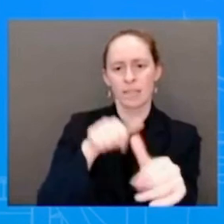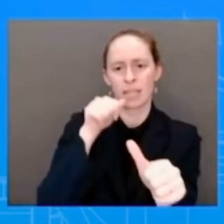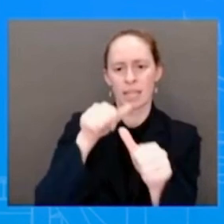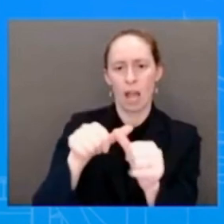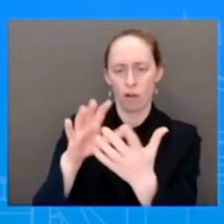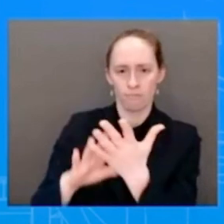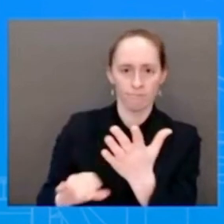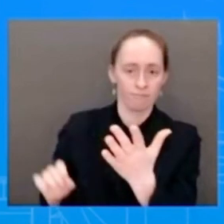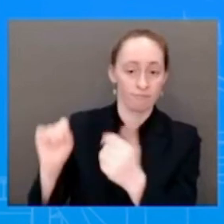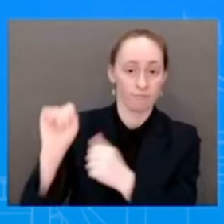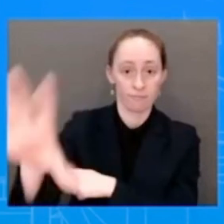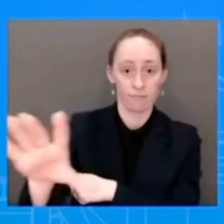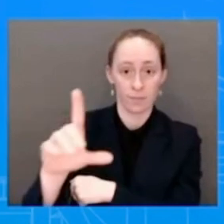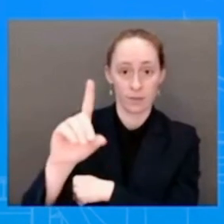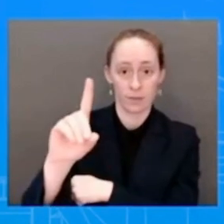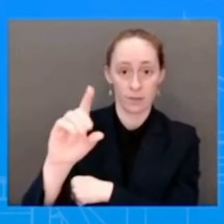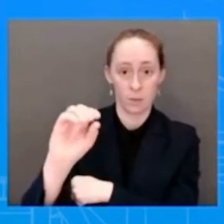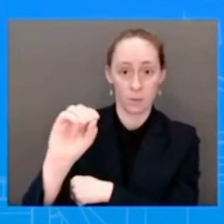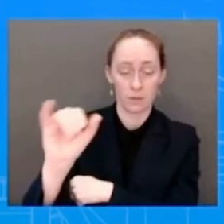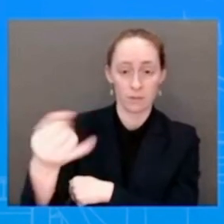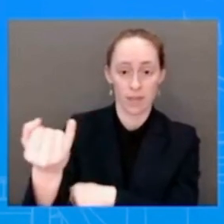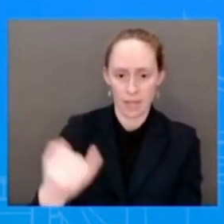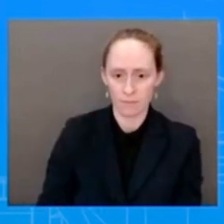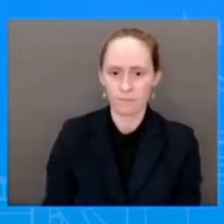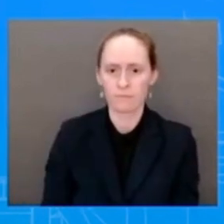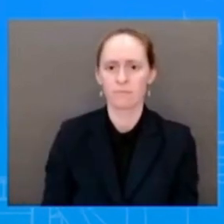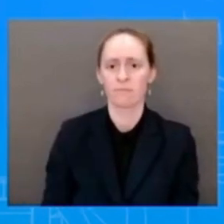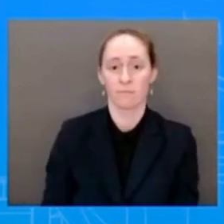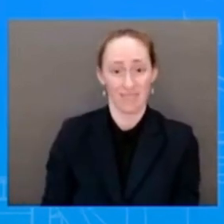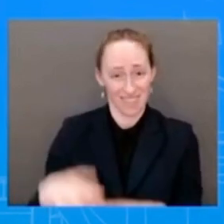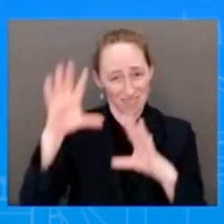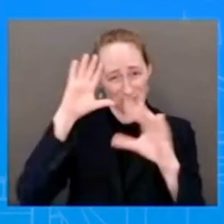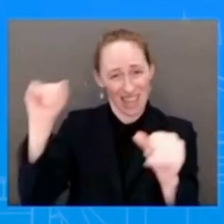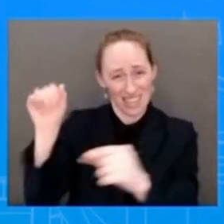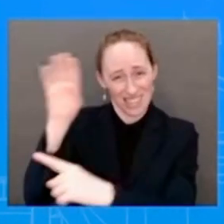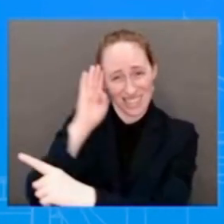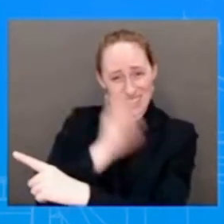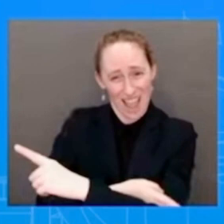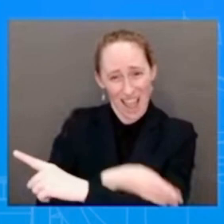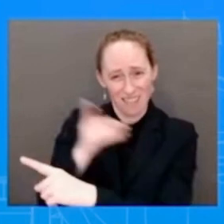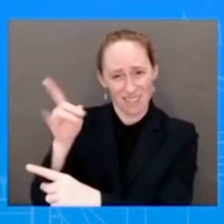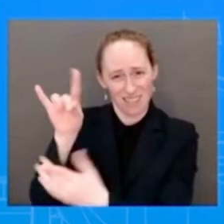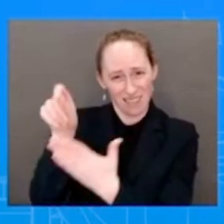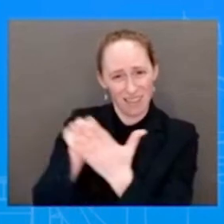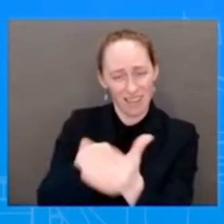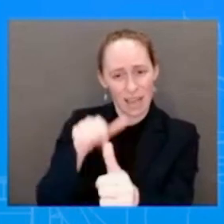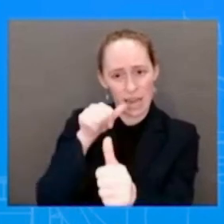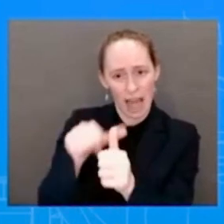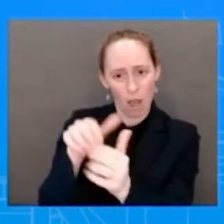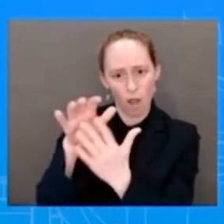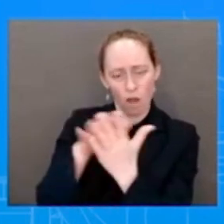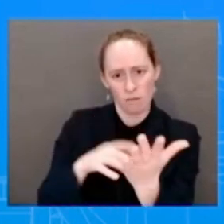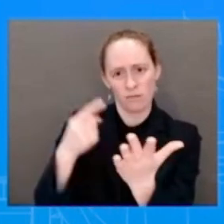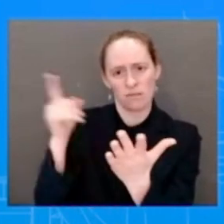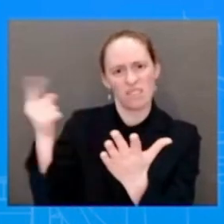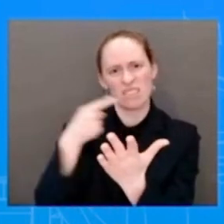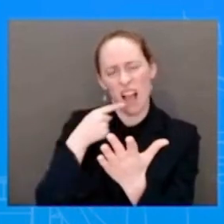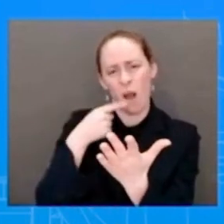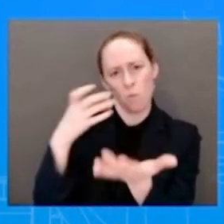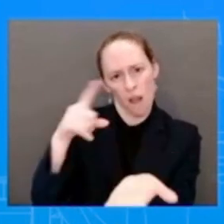seeking an investigation? I mean, look, I'm going to be pretty consistent as I have been from this podium. when it relates to that